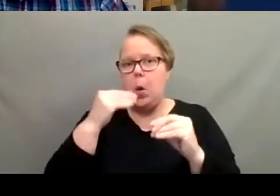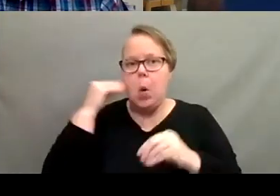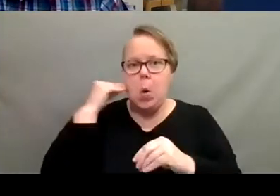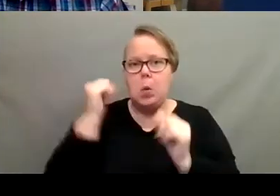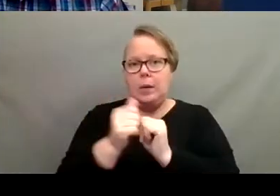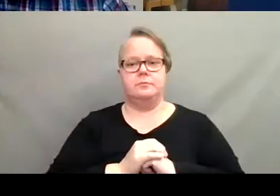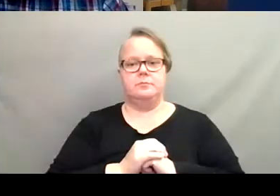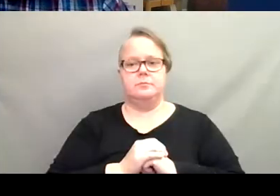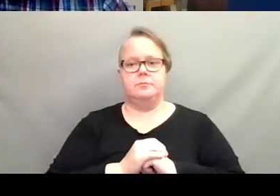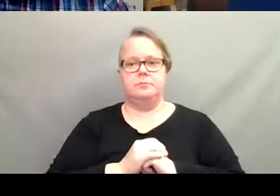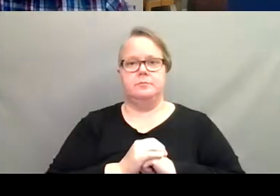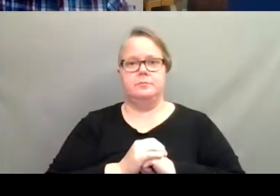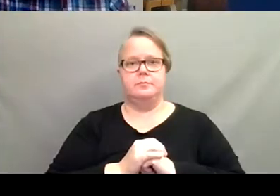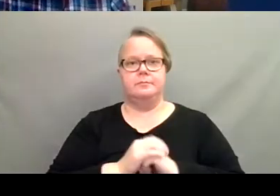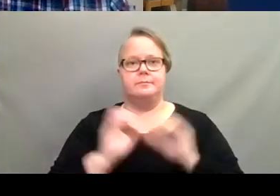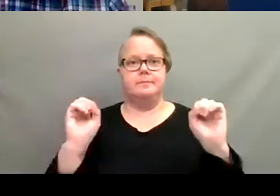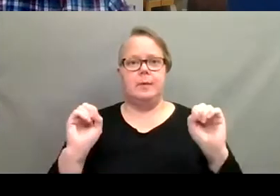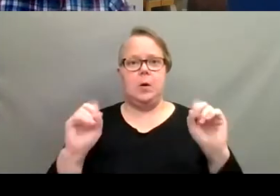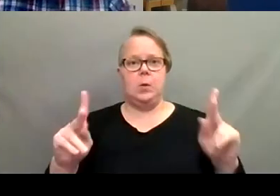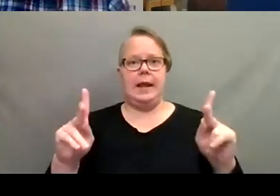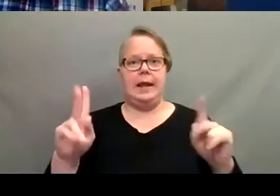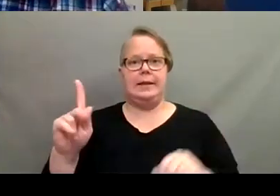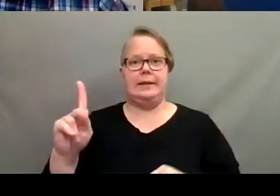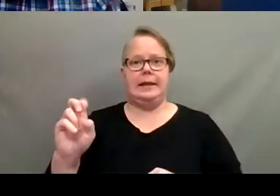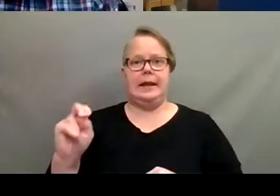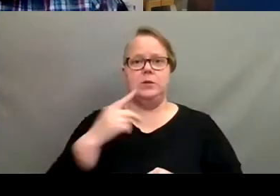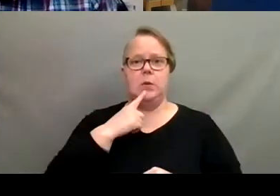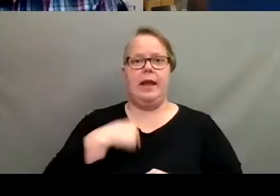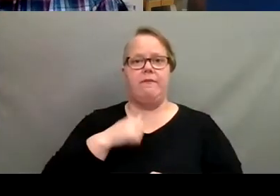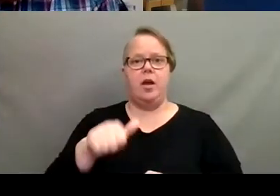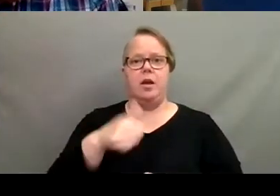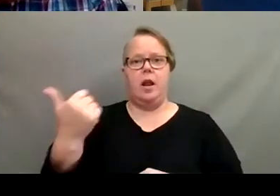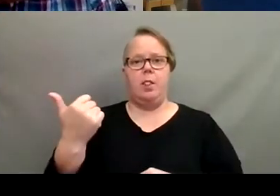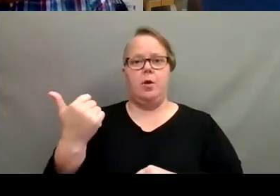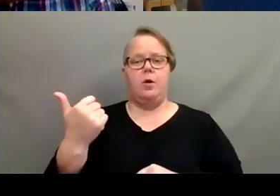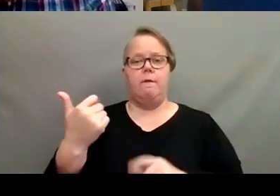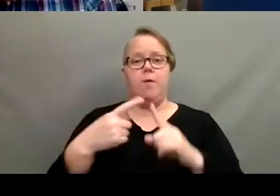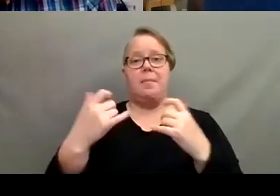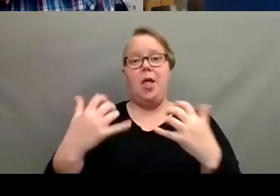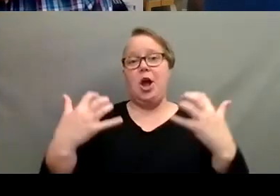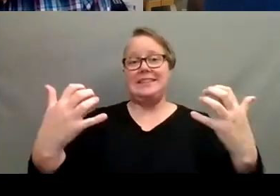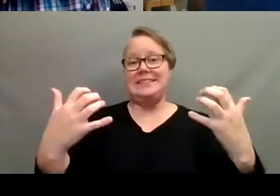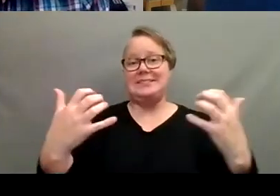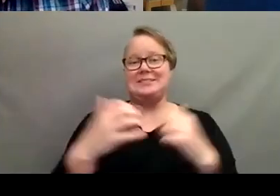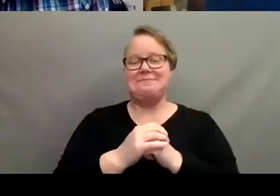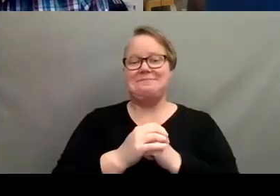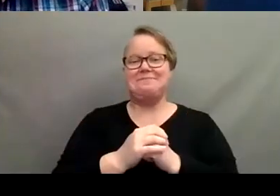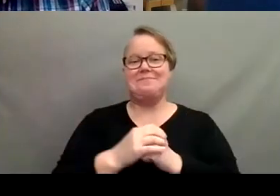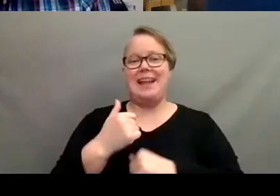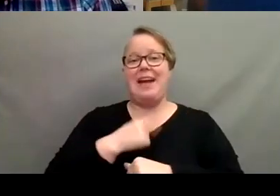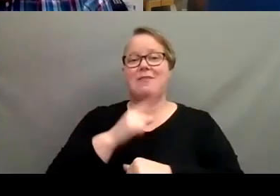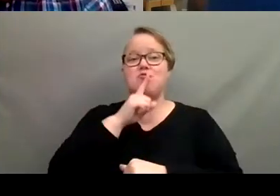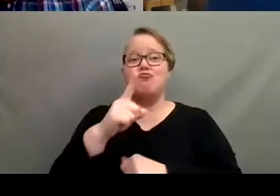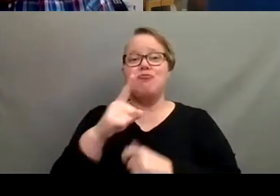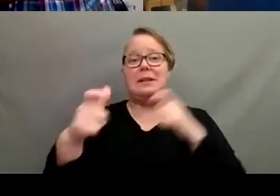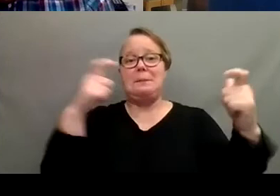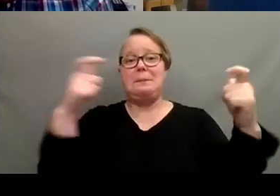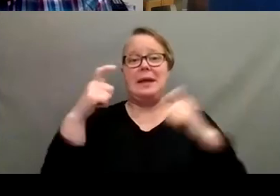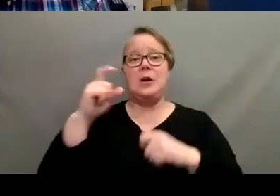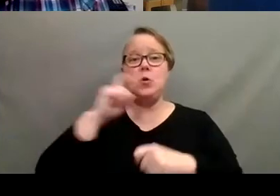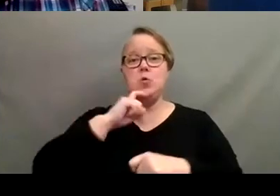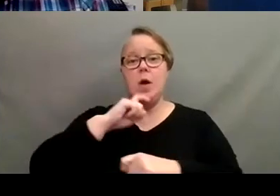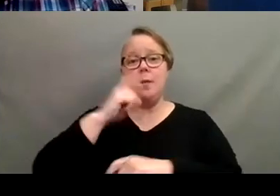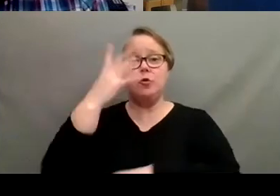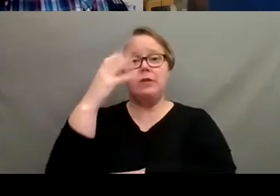to start with too. All right. Um, so we've got another one, uh, from our, our audience. Um, I have a really big rubber tree this spring.